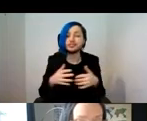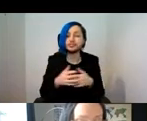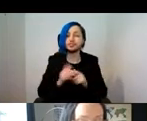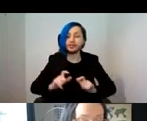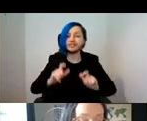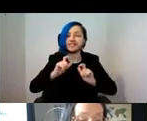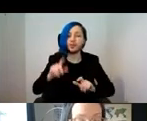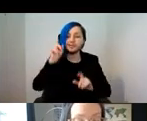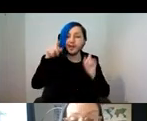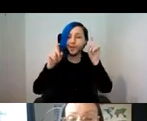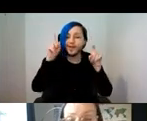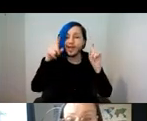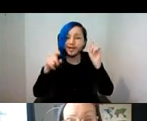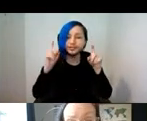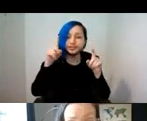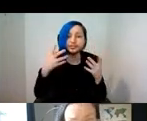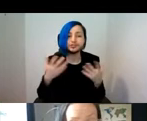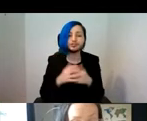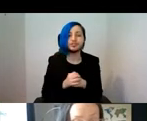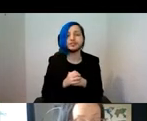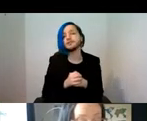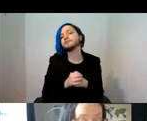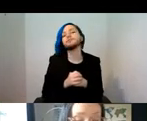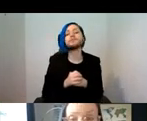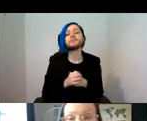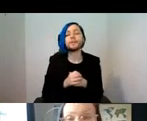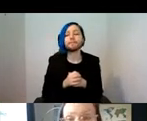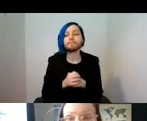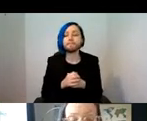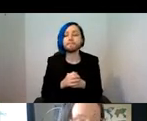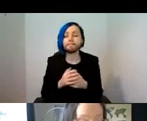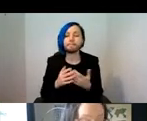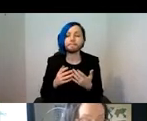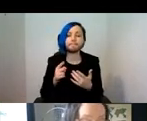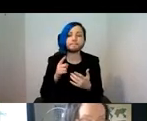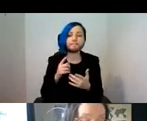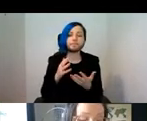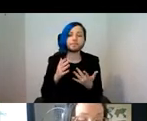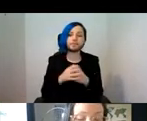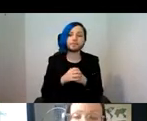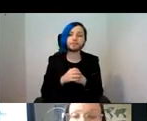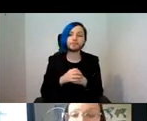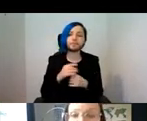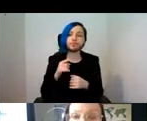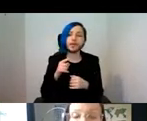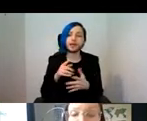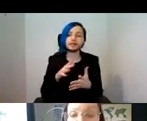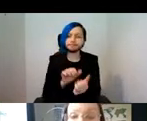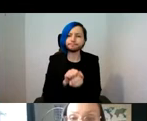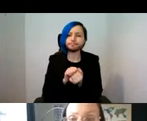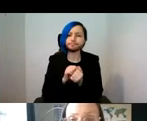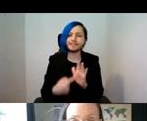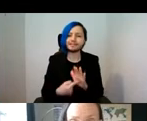are oriented at data extraction and therefore maintaining a significant parts of data